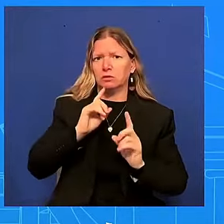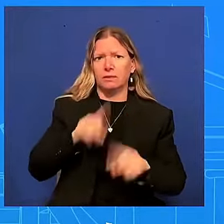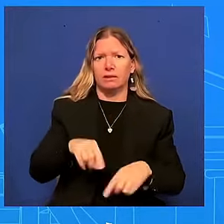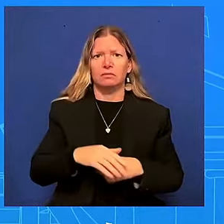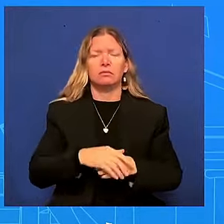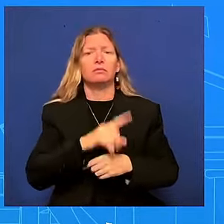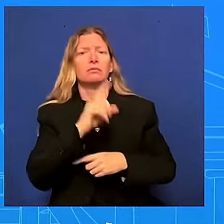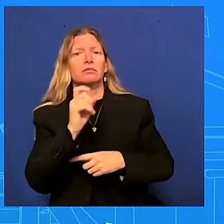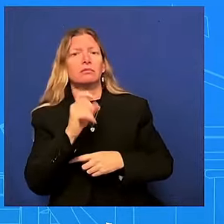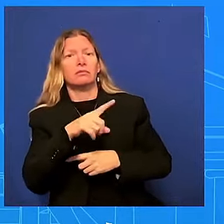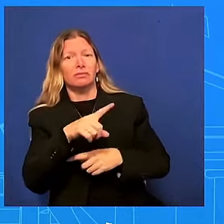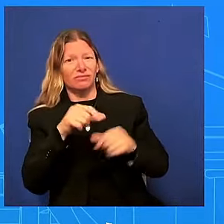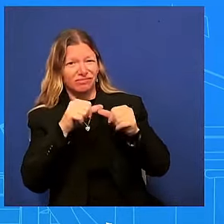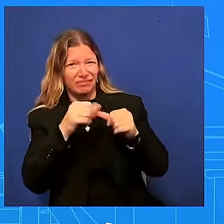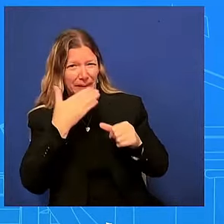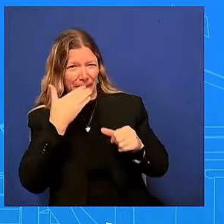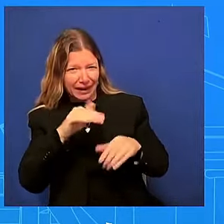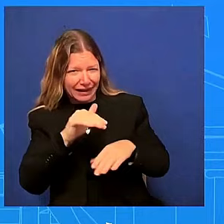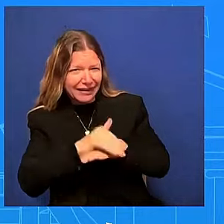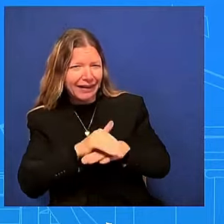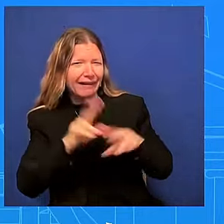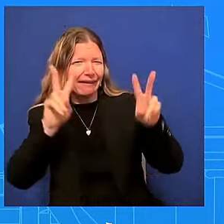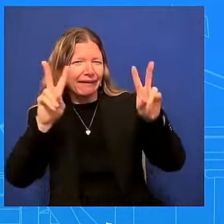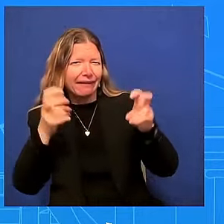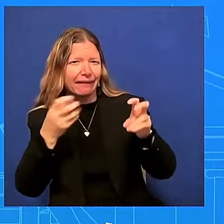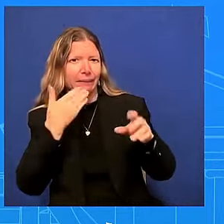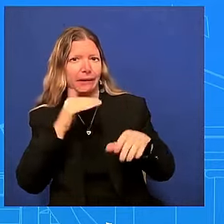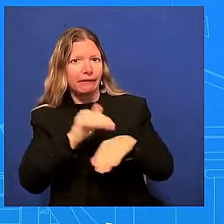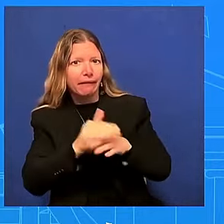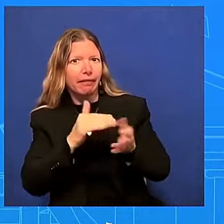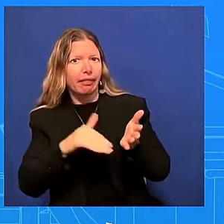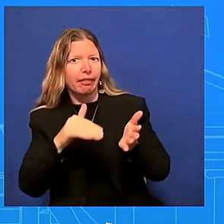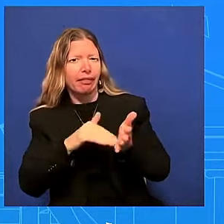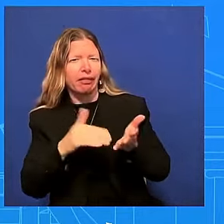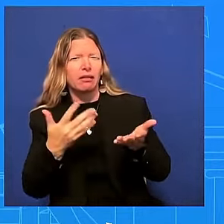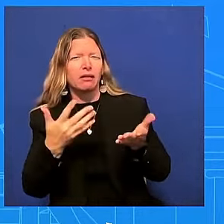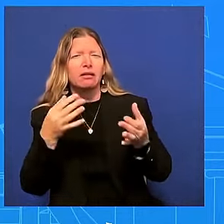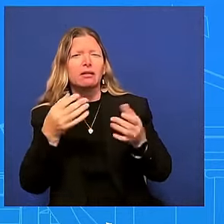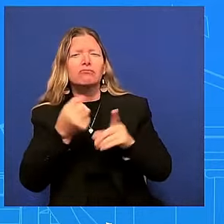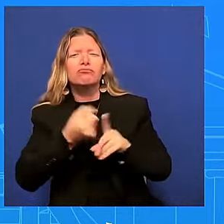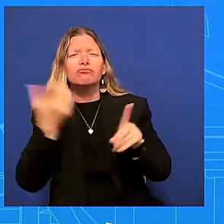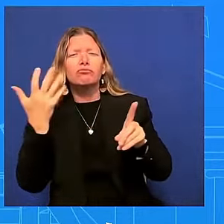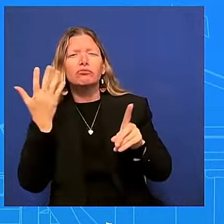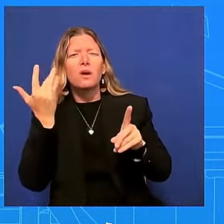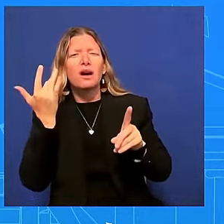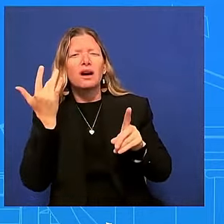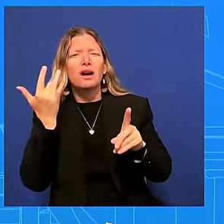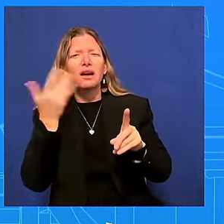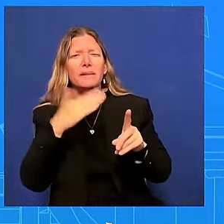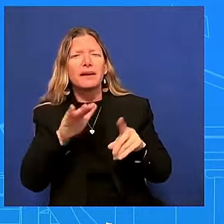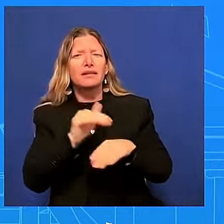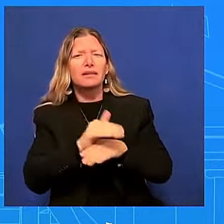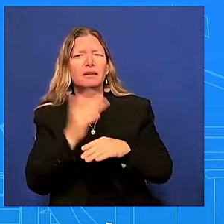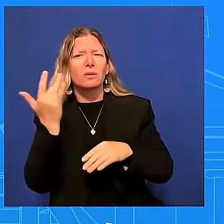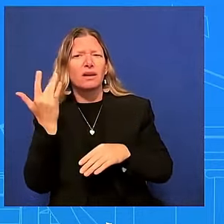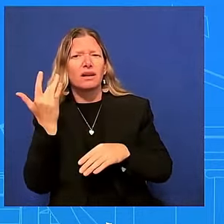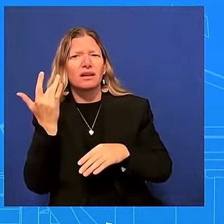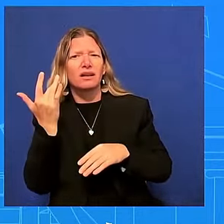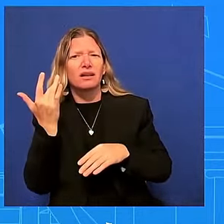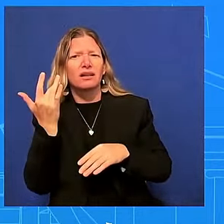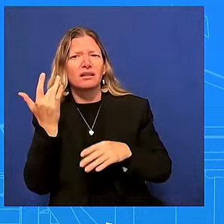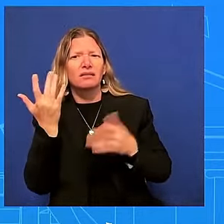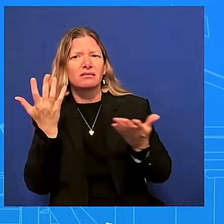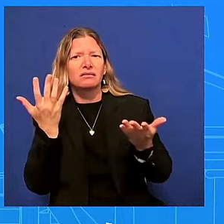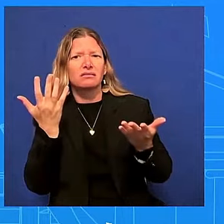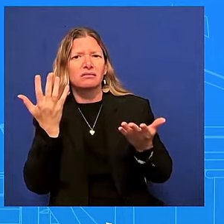an explanation then for why it was so bad if it's not his stamina if he prepared as you guys say